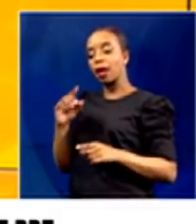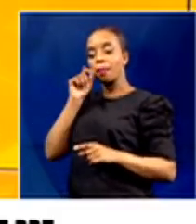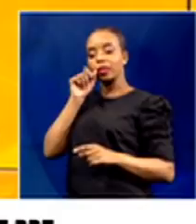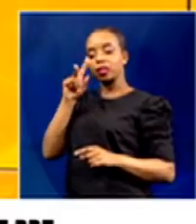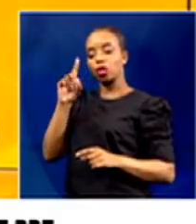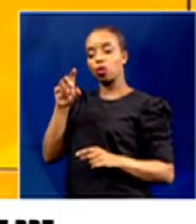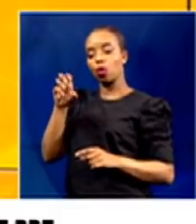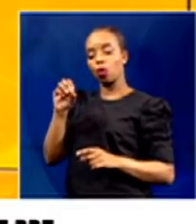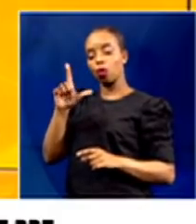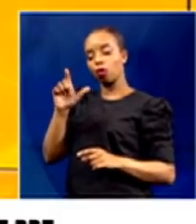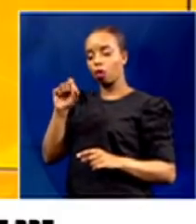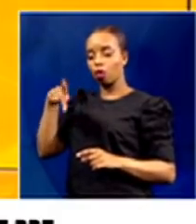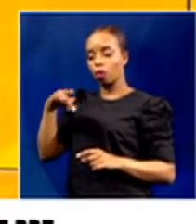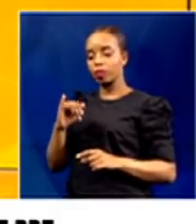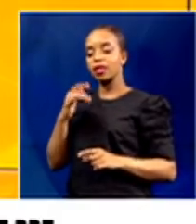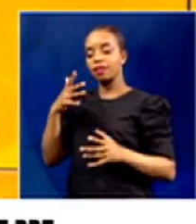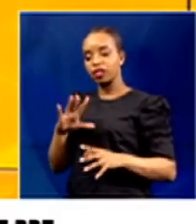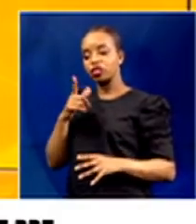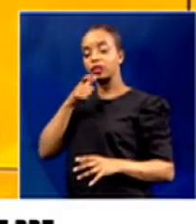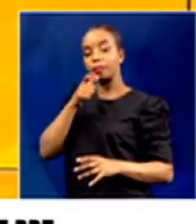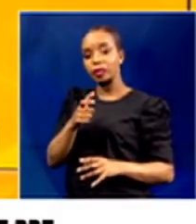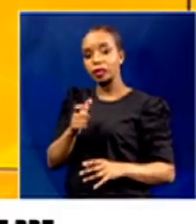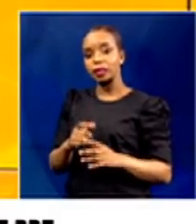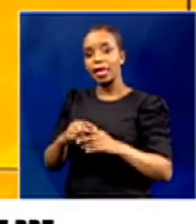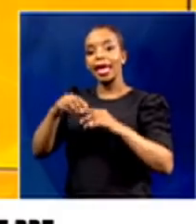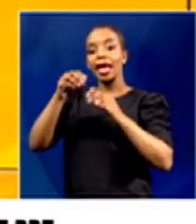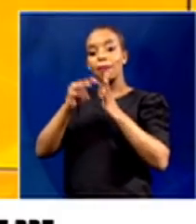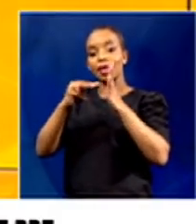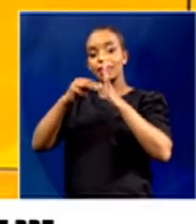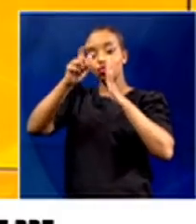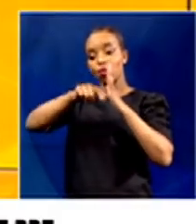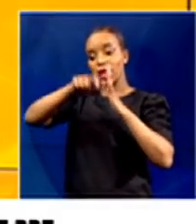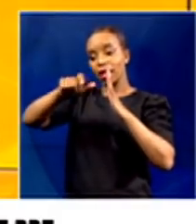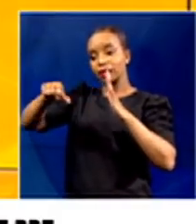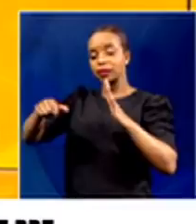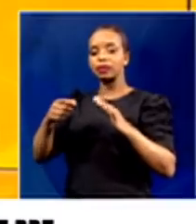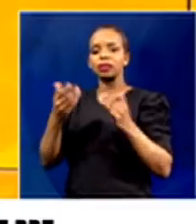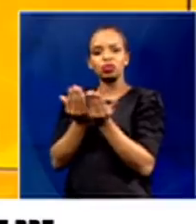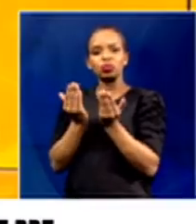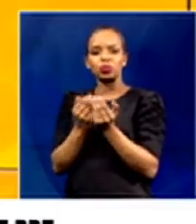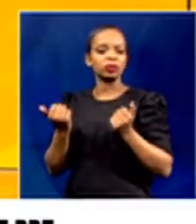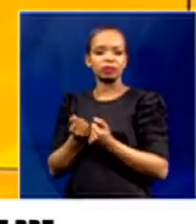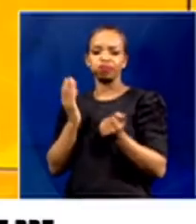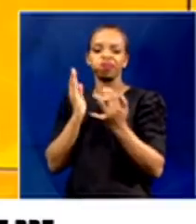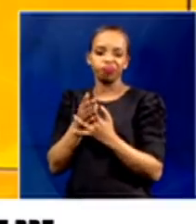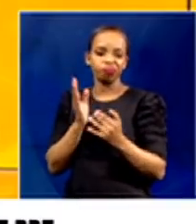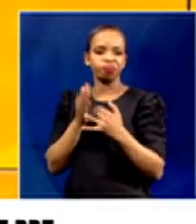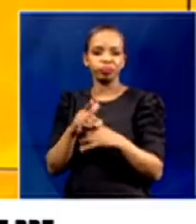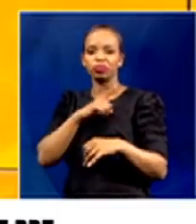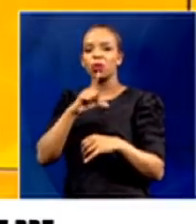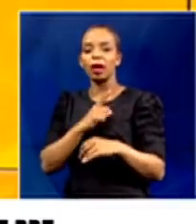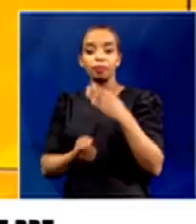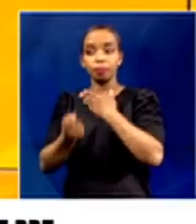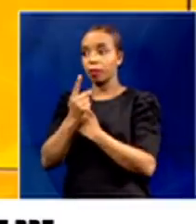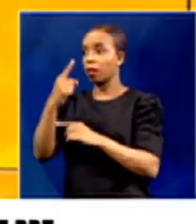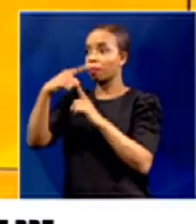pertains to the matriculants, there have been severe disruptions with schools that have to close every time there's a positive